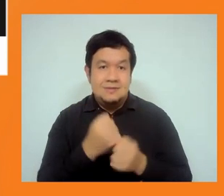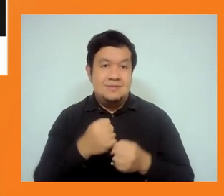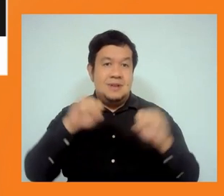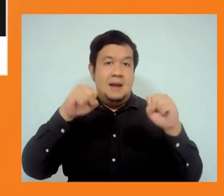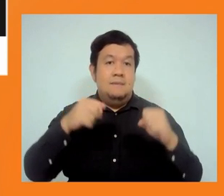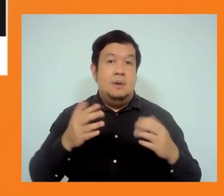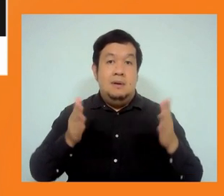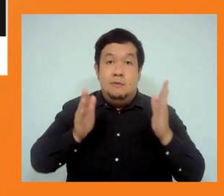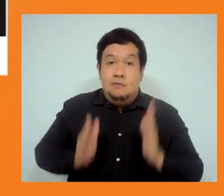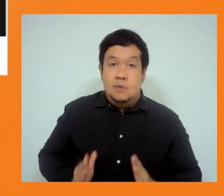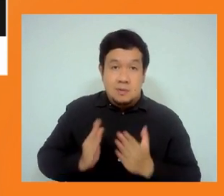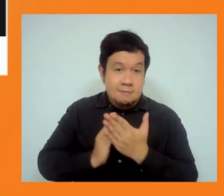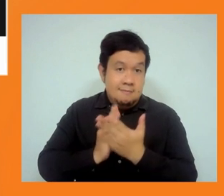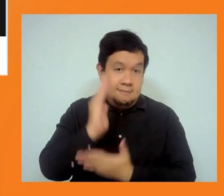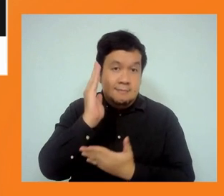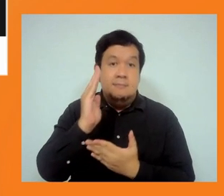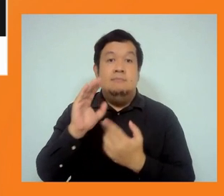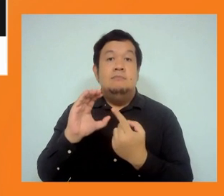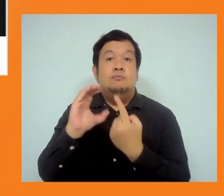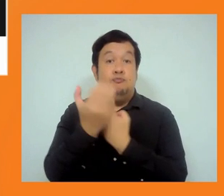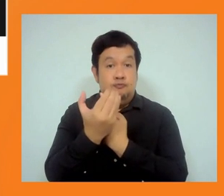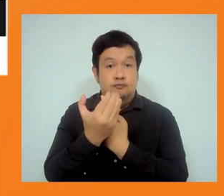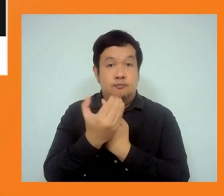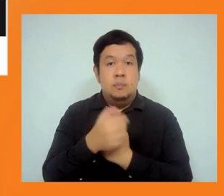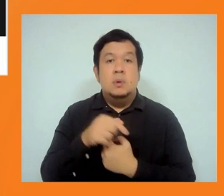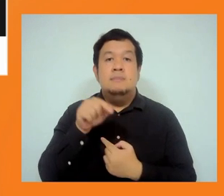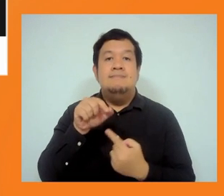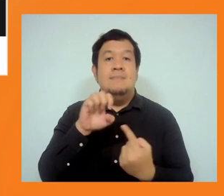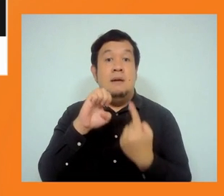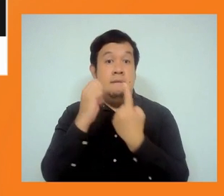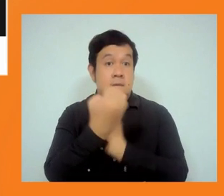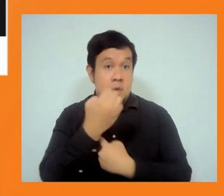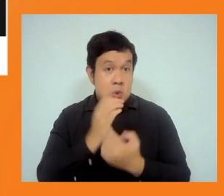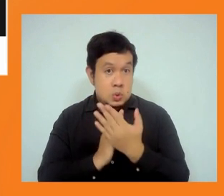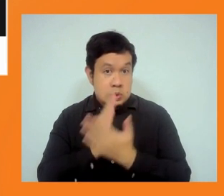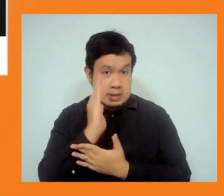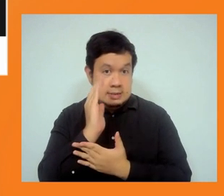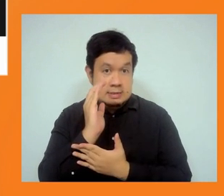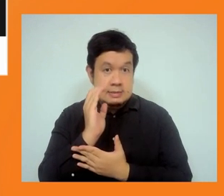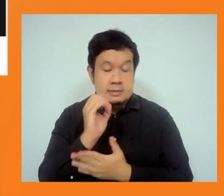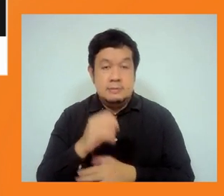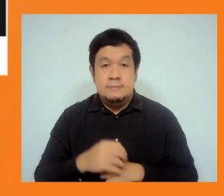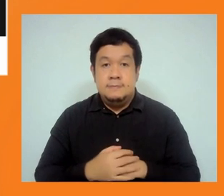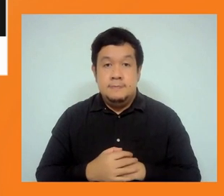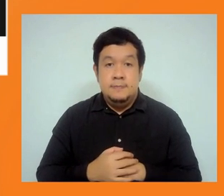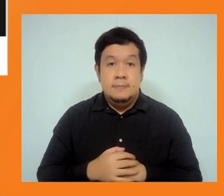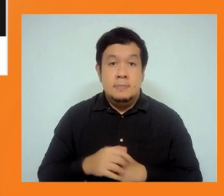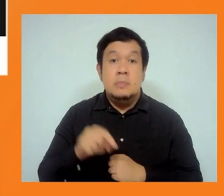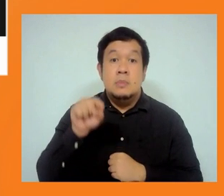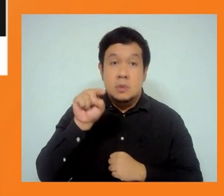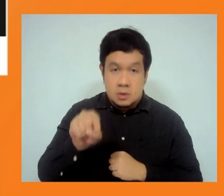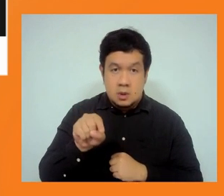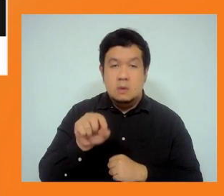Next slide, please. In this regard, we welcome the findings and